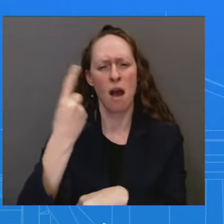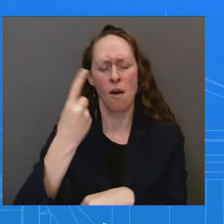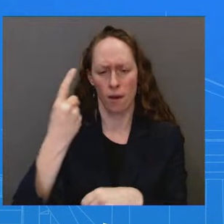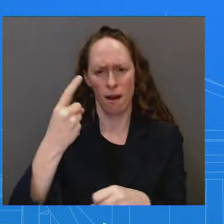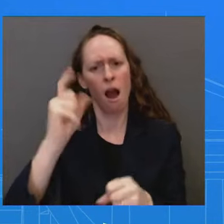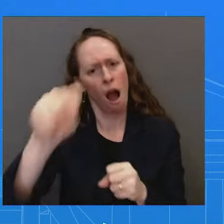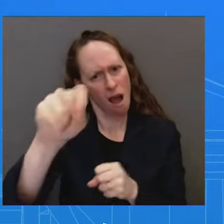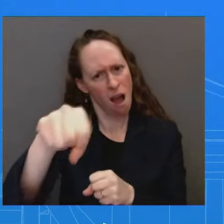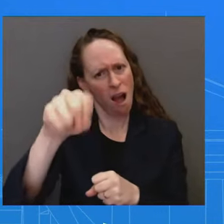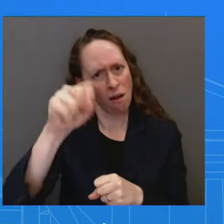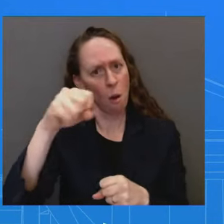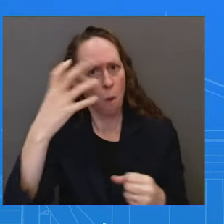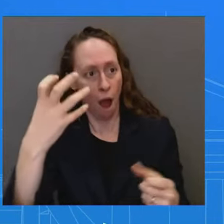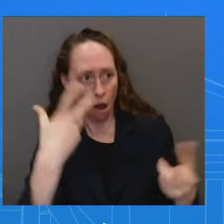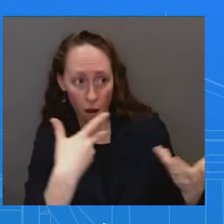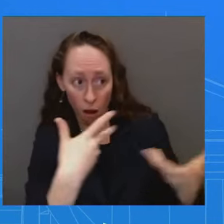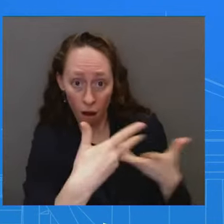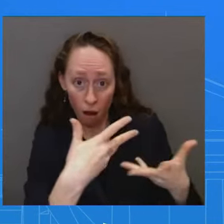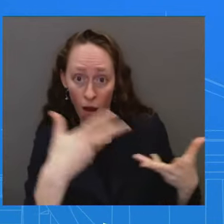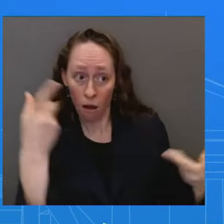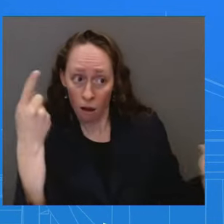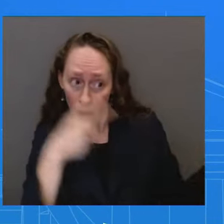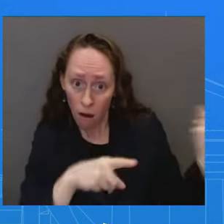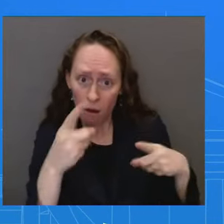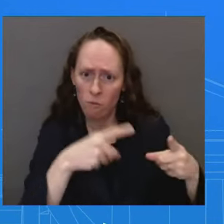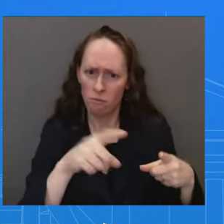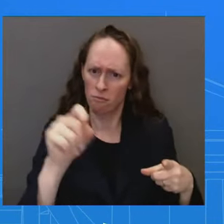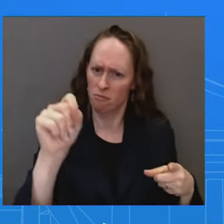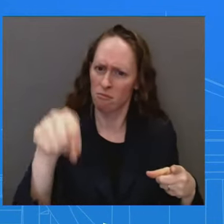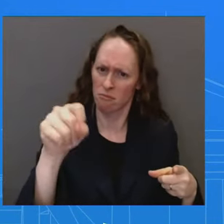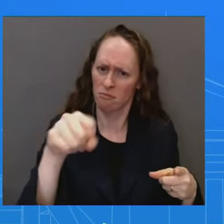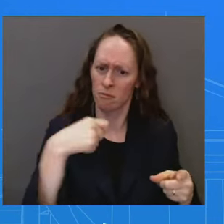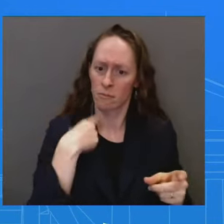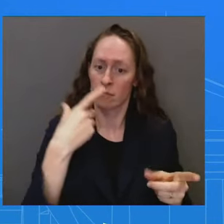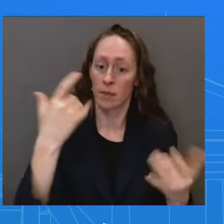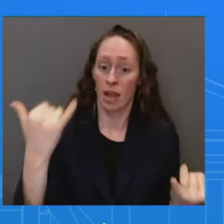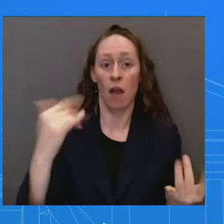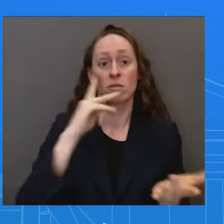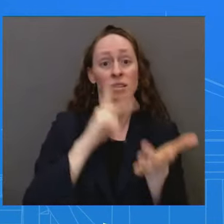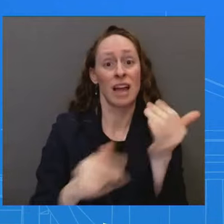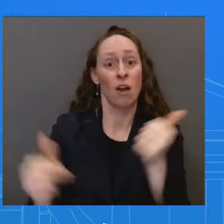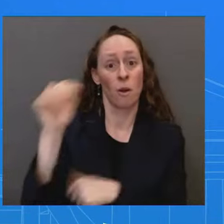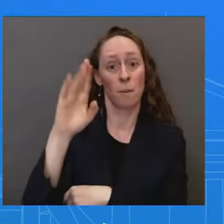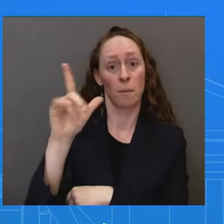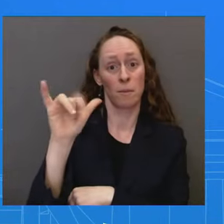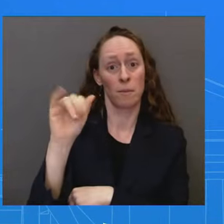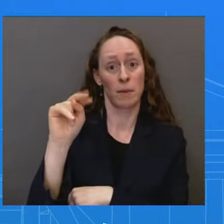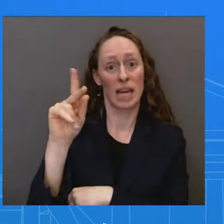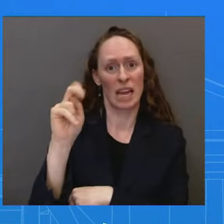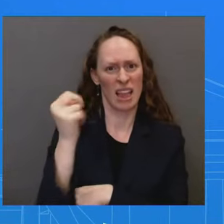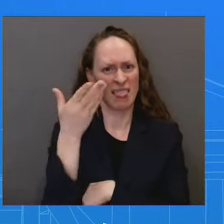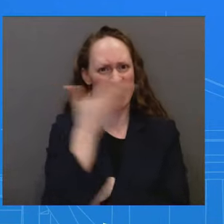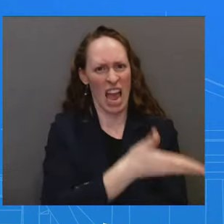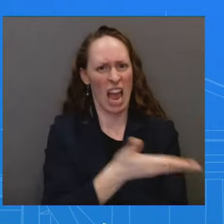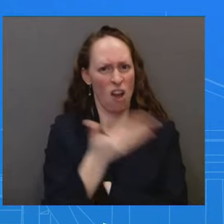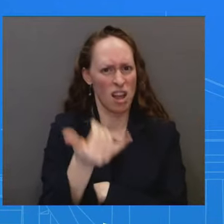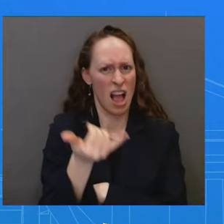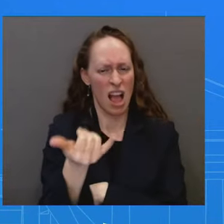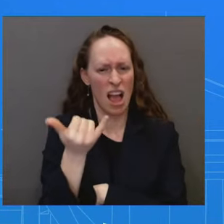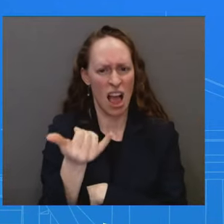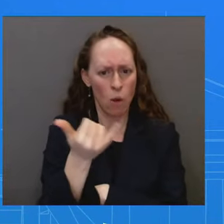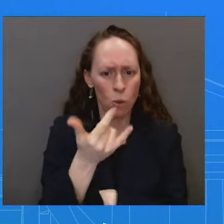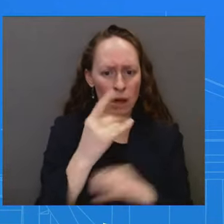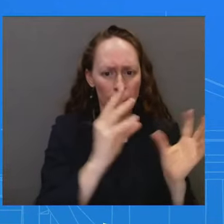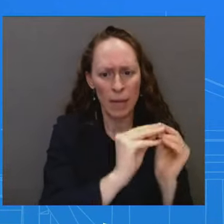at that. Secretary Blinken's in the region now. Other officials here from the National Security Council have traveled over there. Um, we, we believe there's always time for